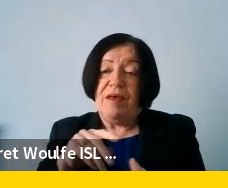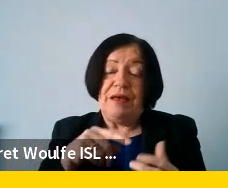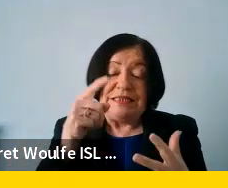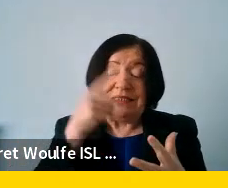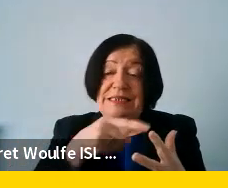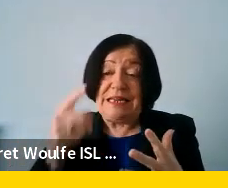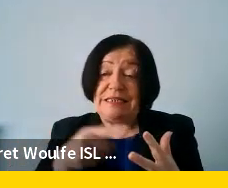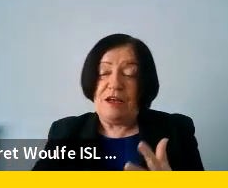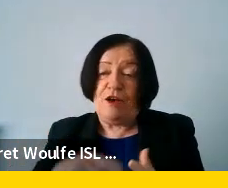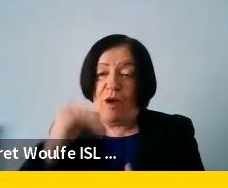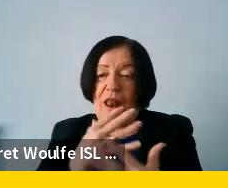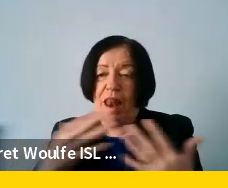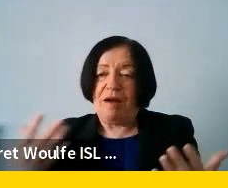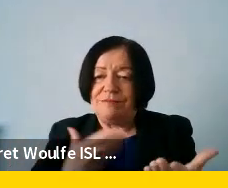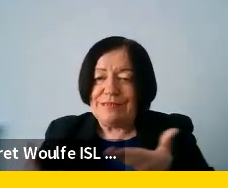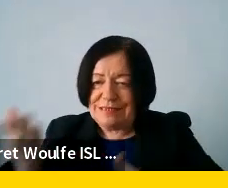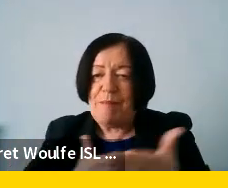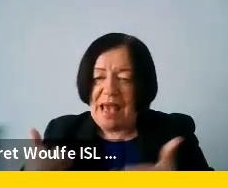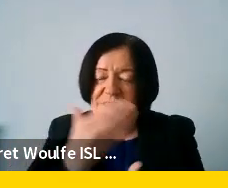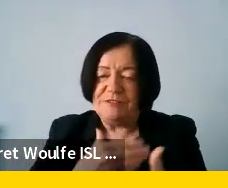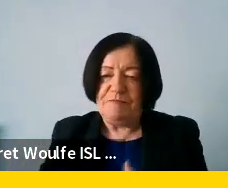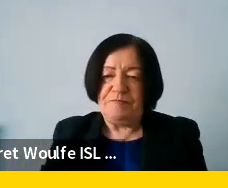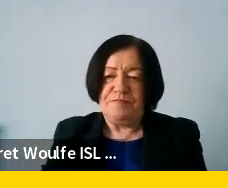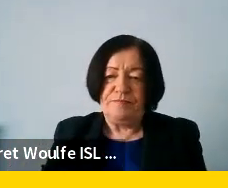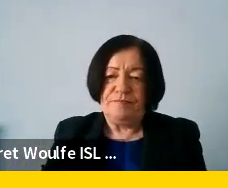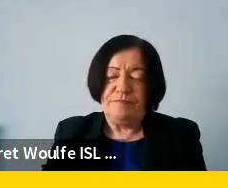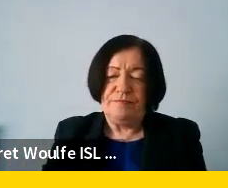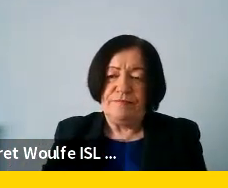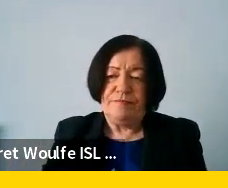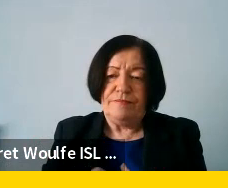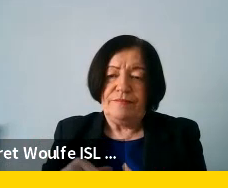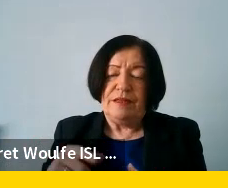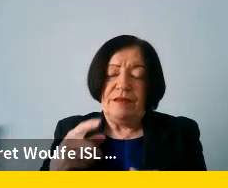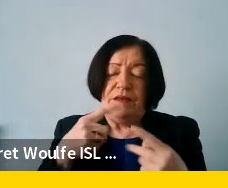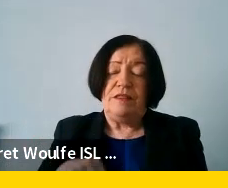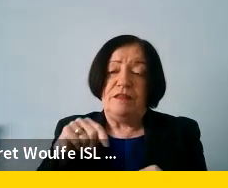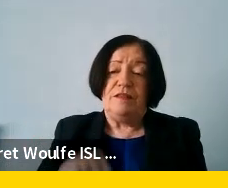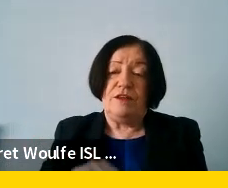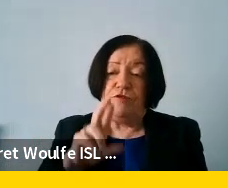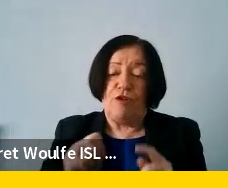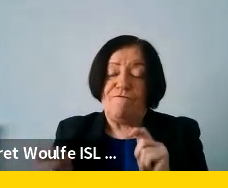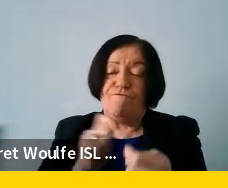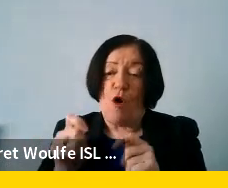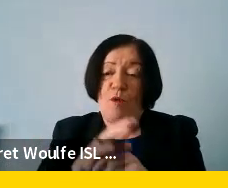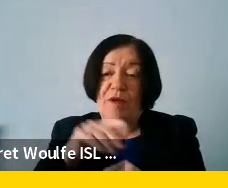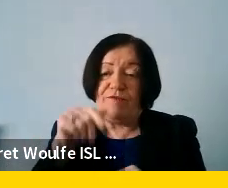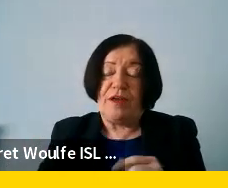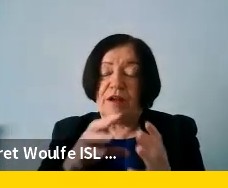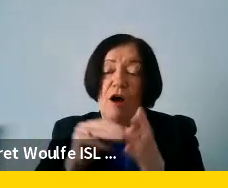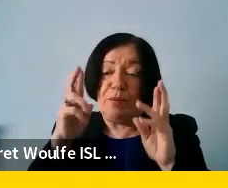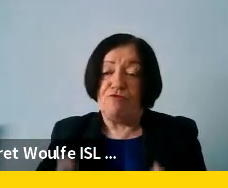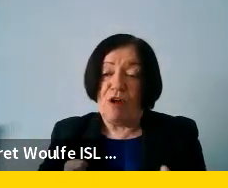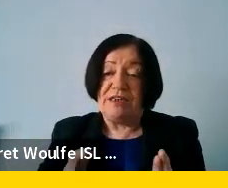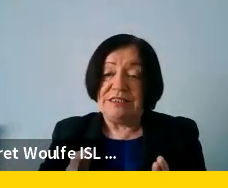So this is why there's a lot of debate around this. Then there is also the reform of the copyright right directive,